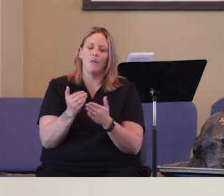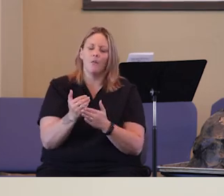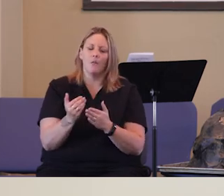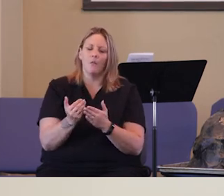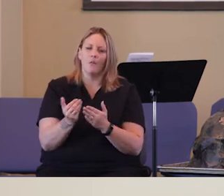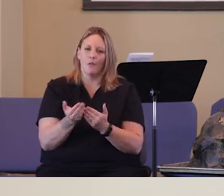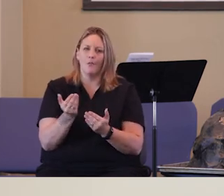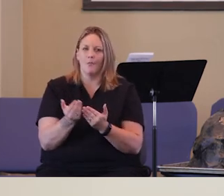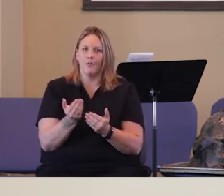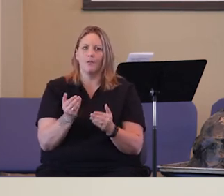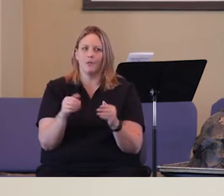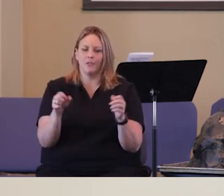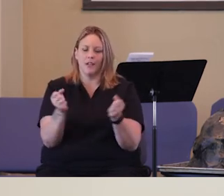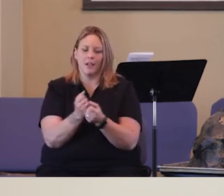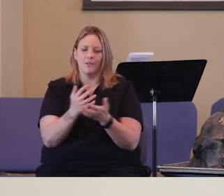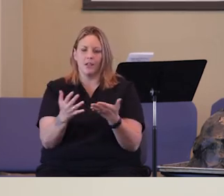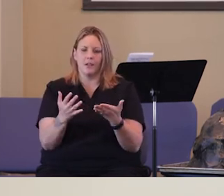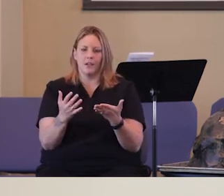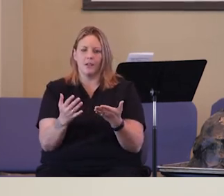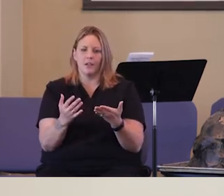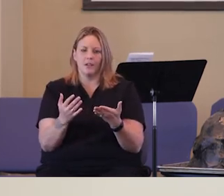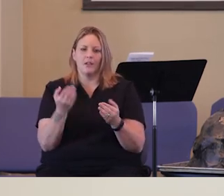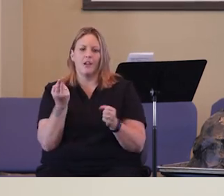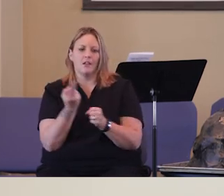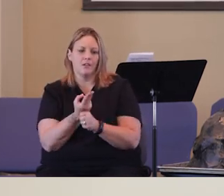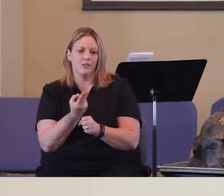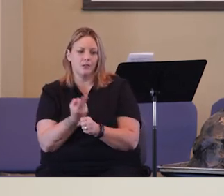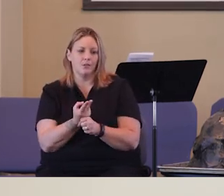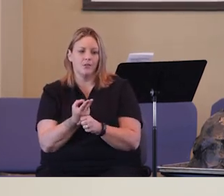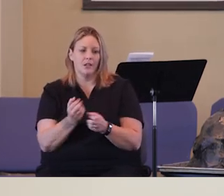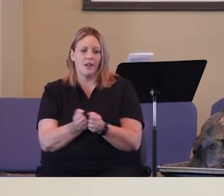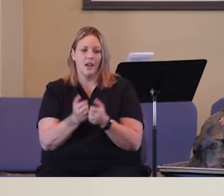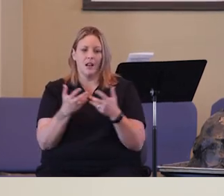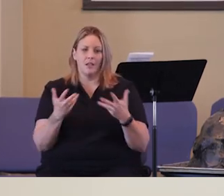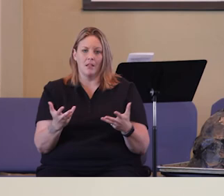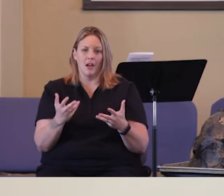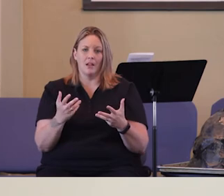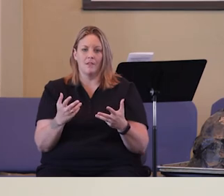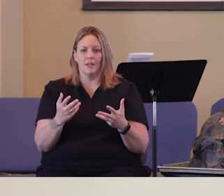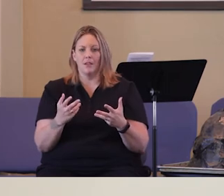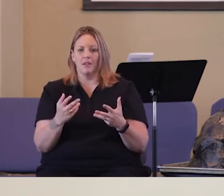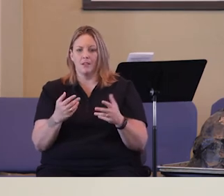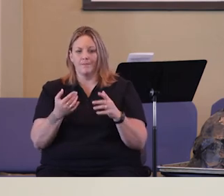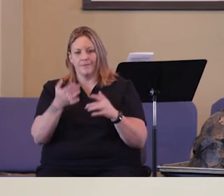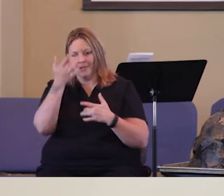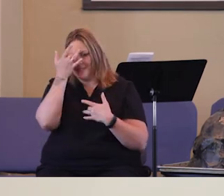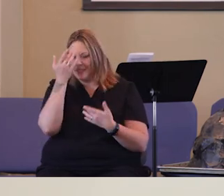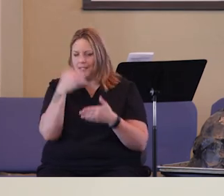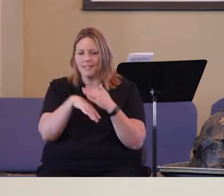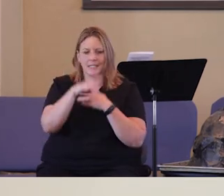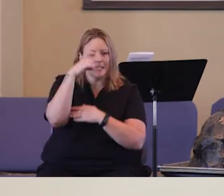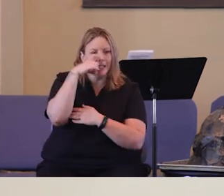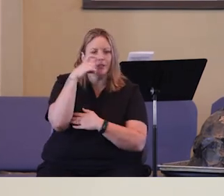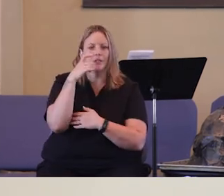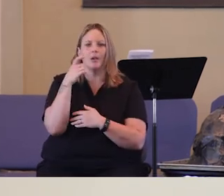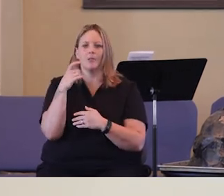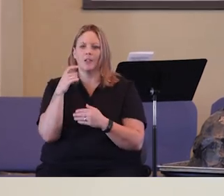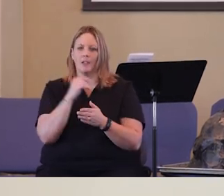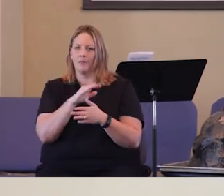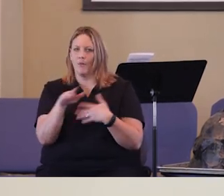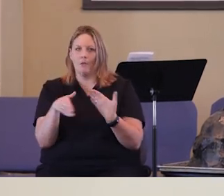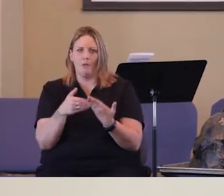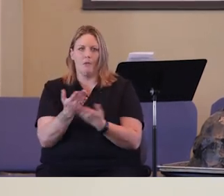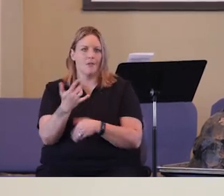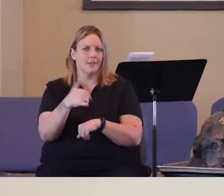everything he did, he had his rod. Well, he had his rod there on pretty much everything and he used it in a lot of the plagues in